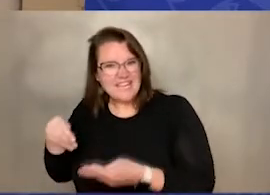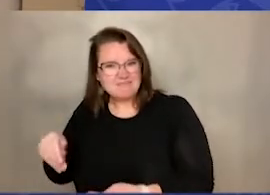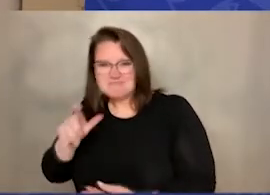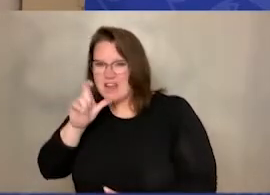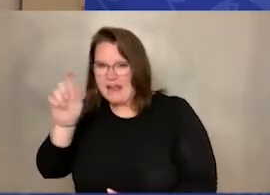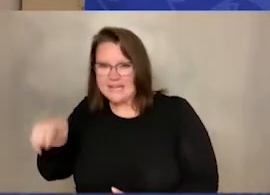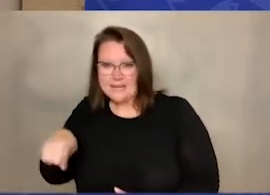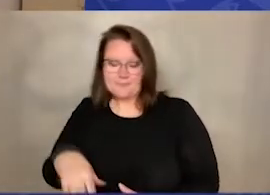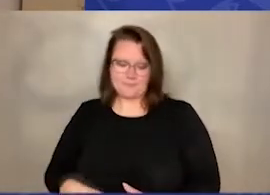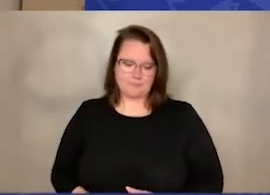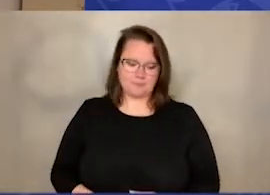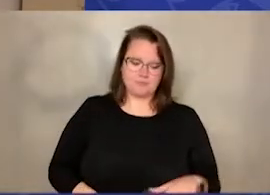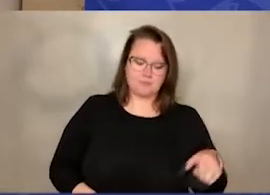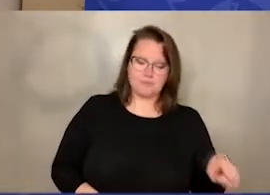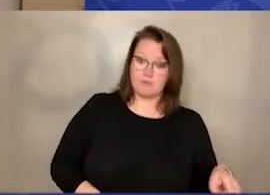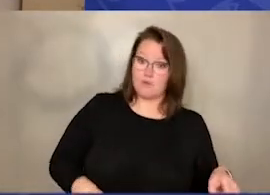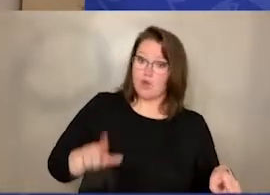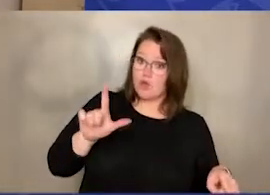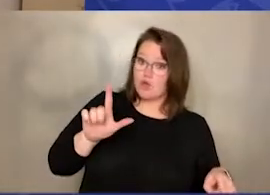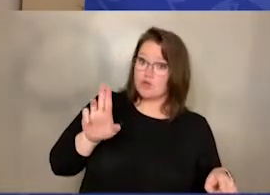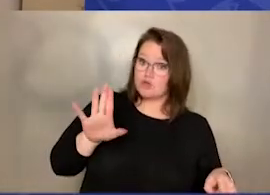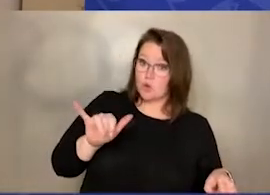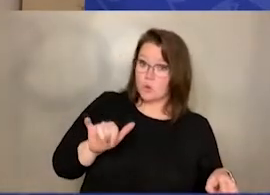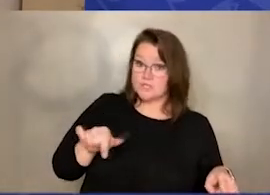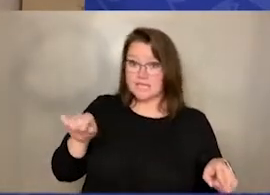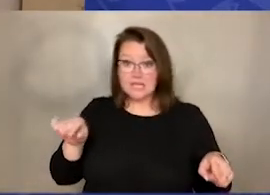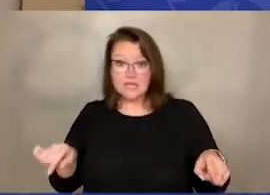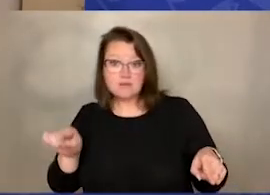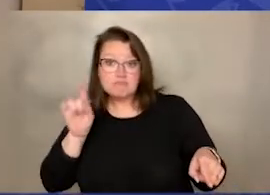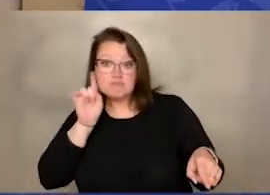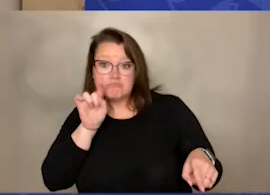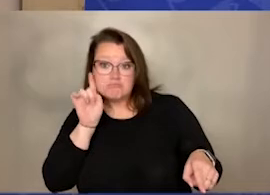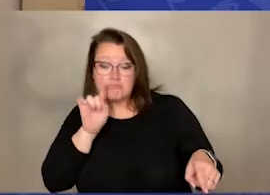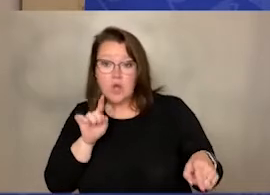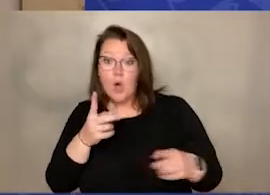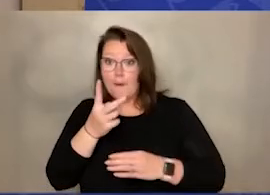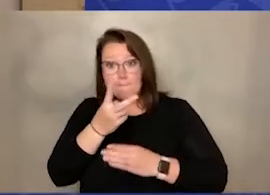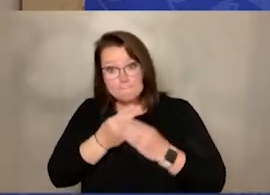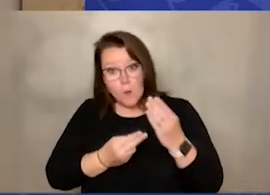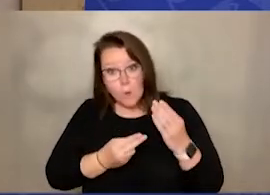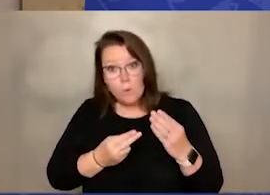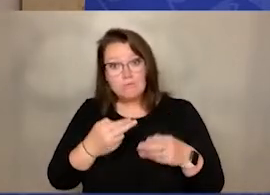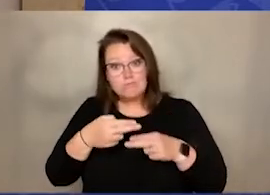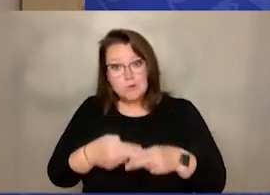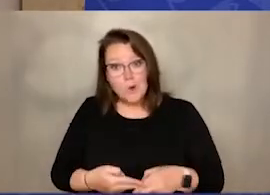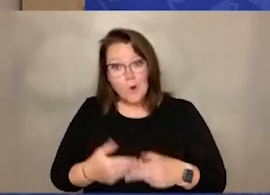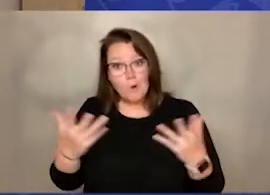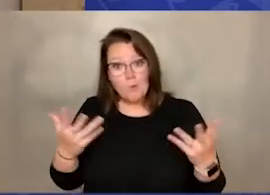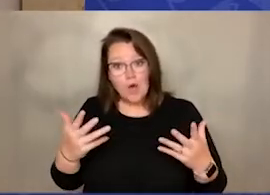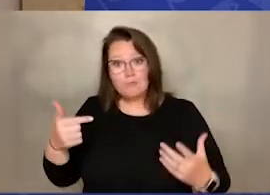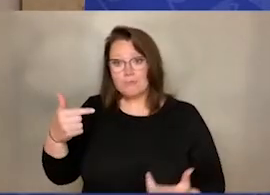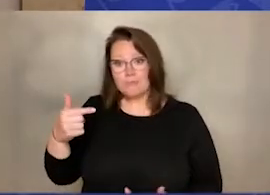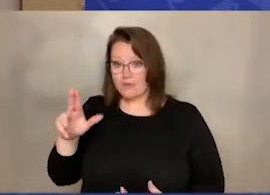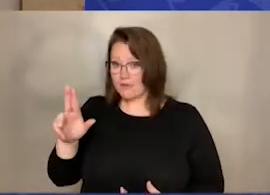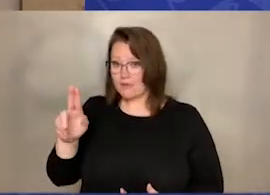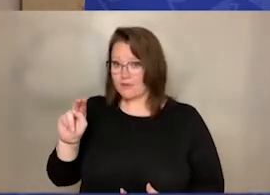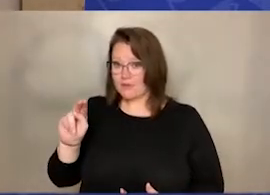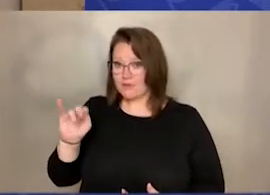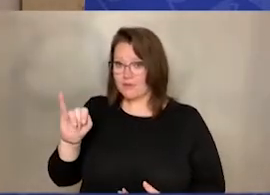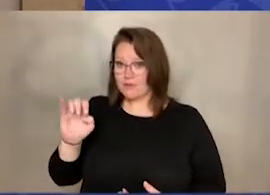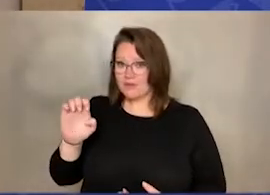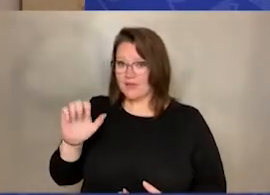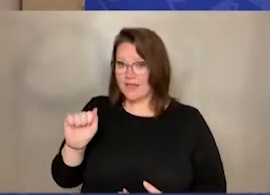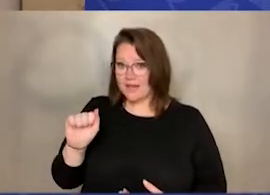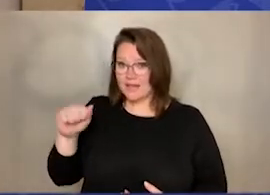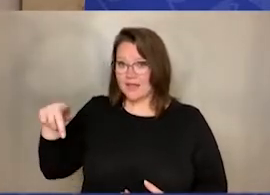Lucy and the stuffed guinea pig are both guinea pigs. So we're going to put that in the middle under both.